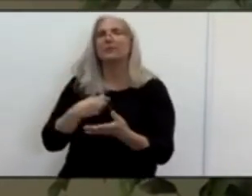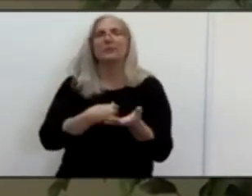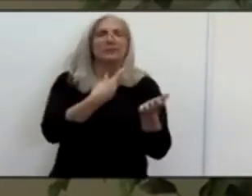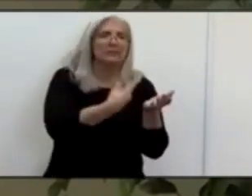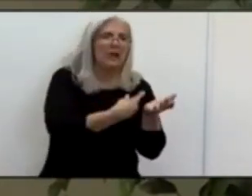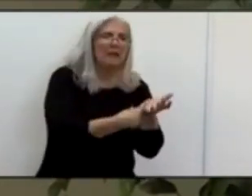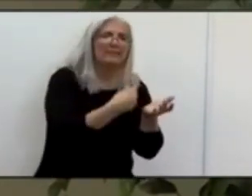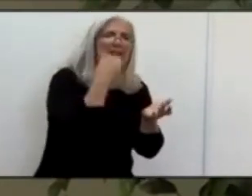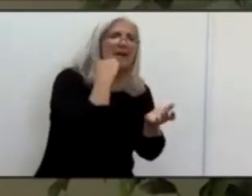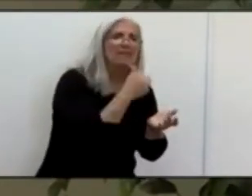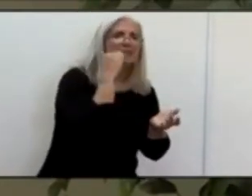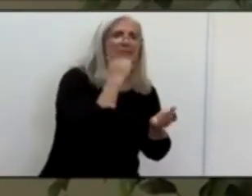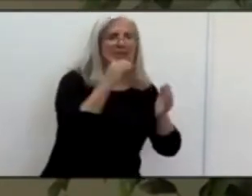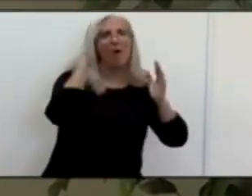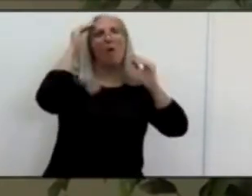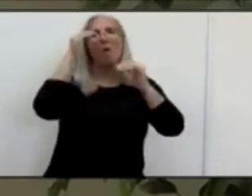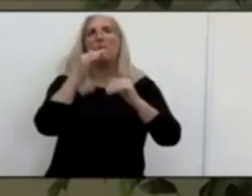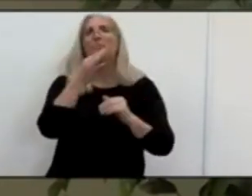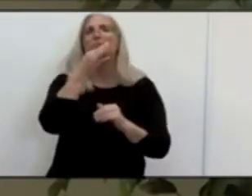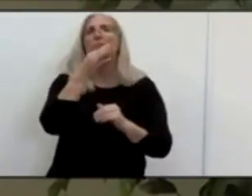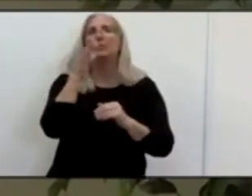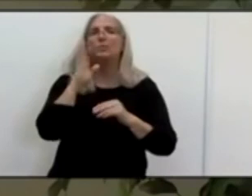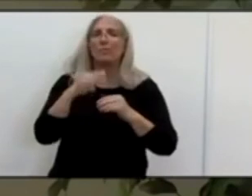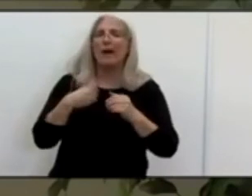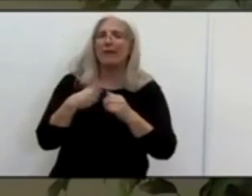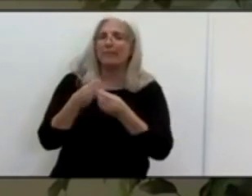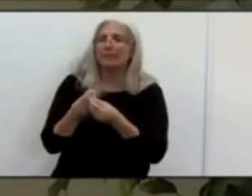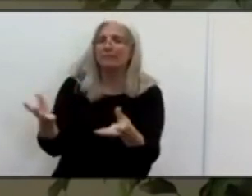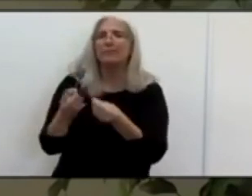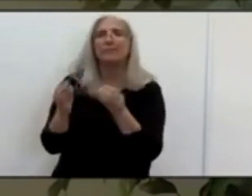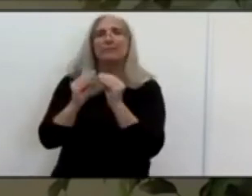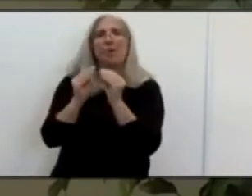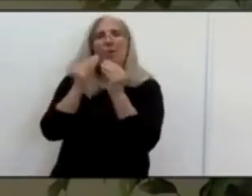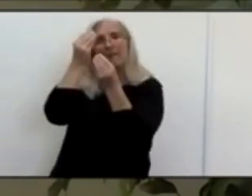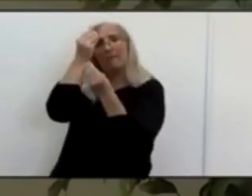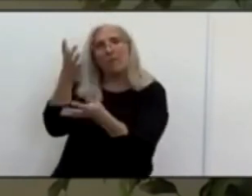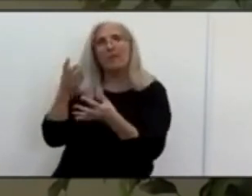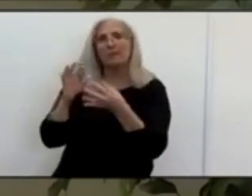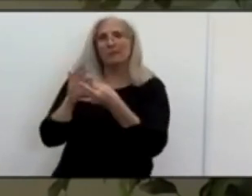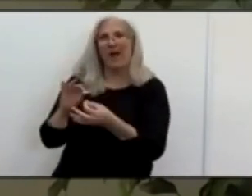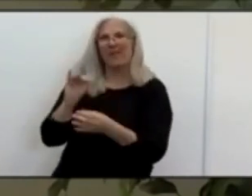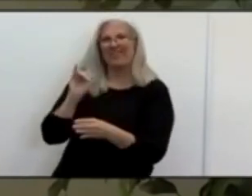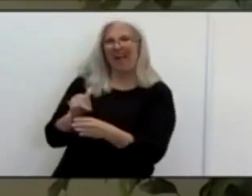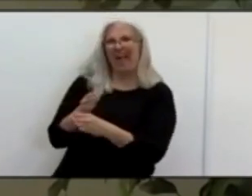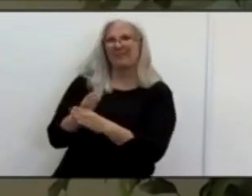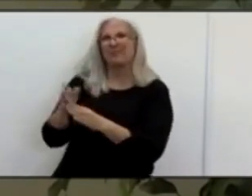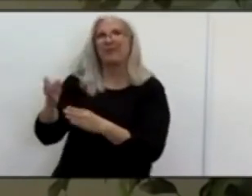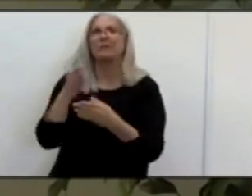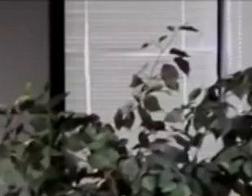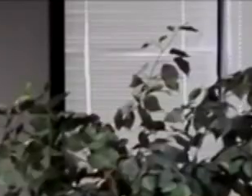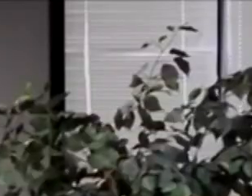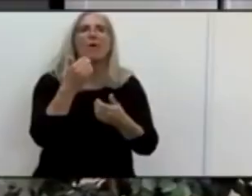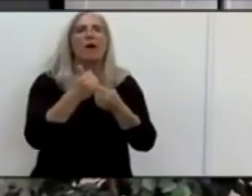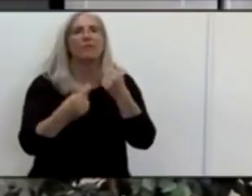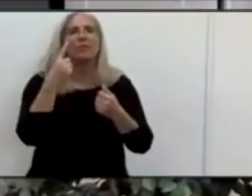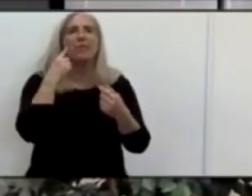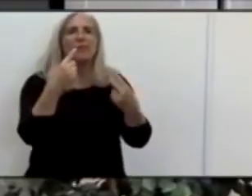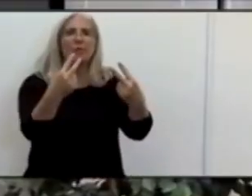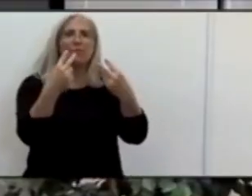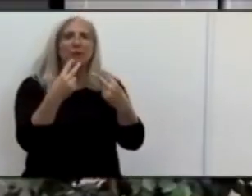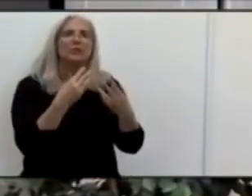uh, more, um, more details and more direction in that area. Um, thank you everyone for joining us. Thank you, David, for this morning.